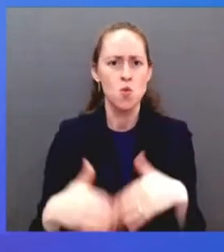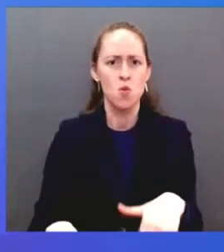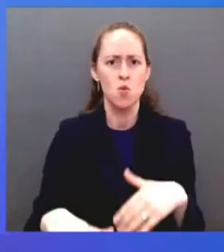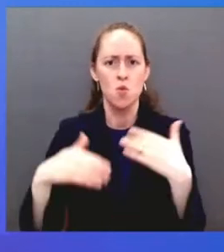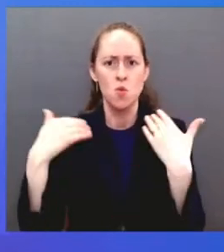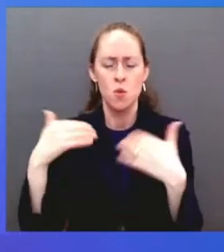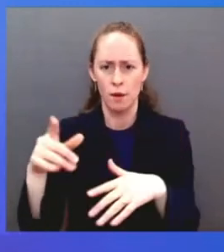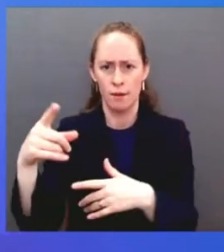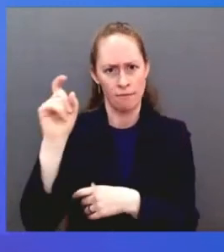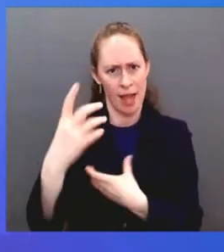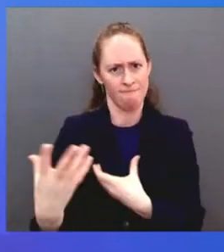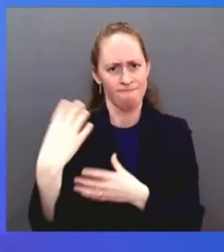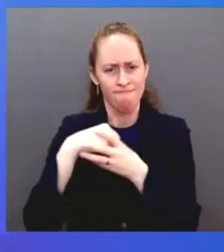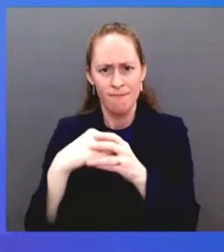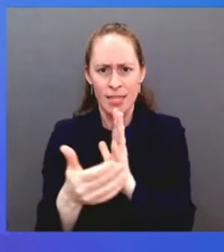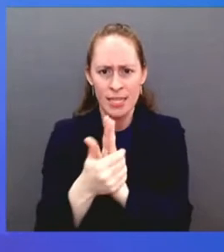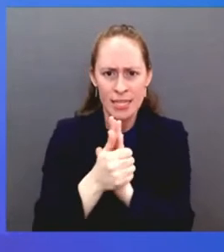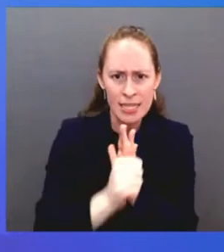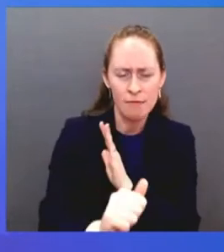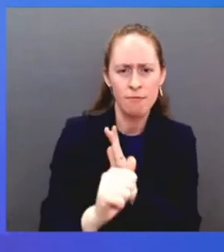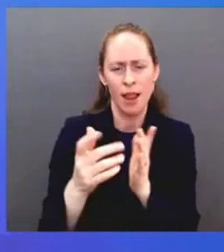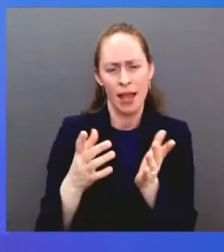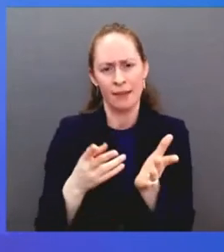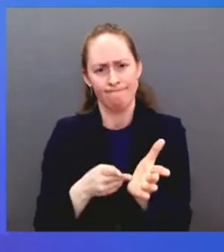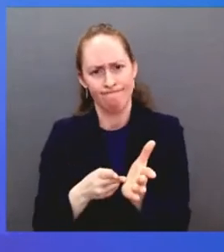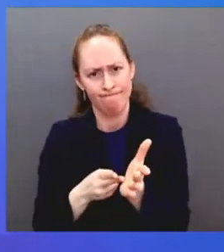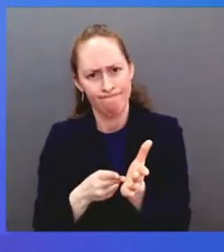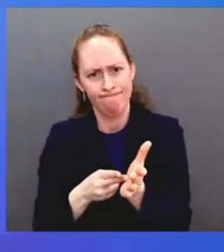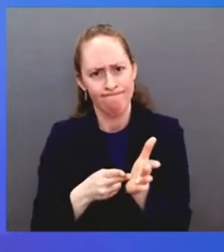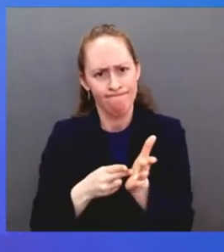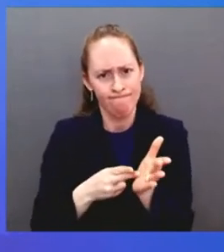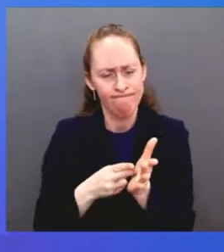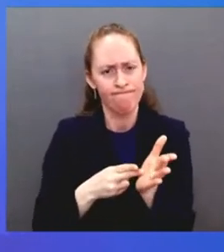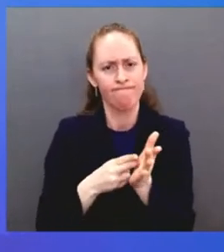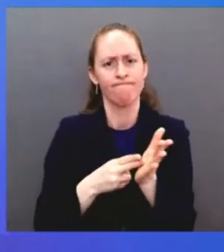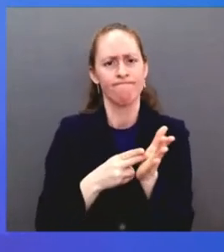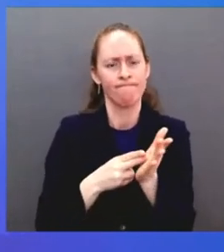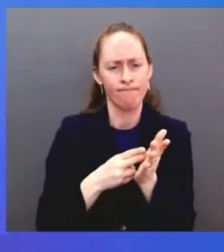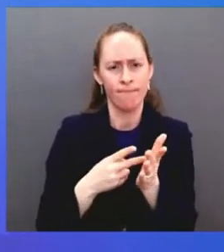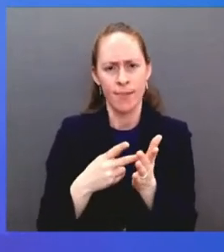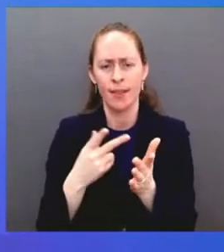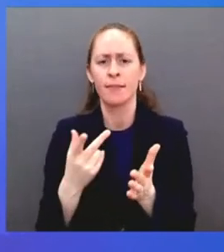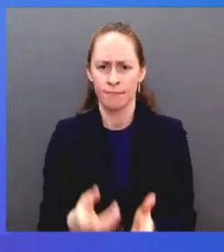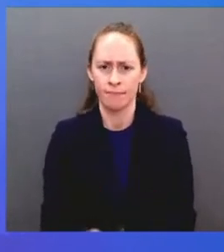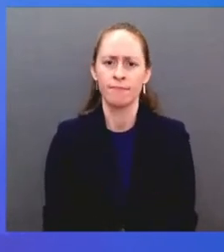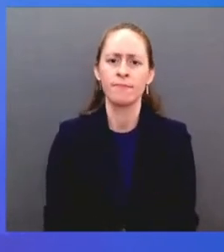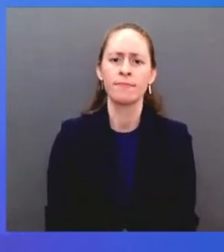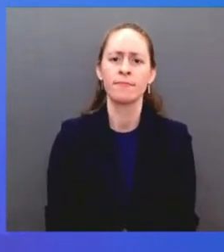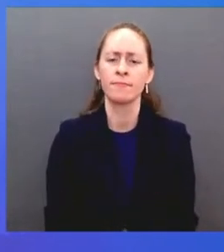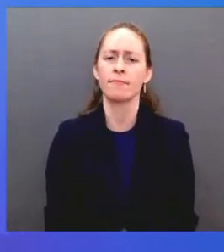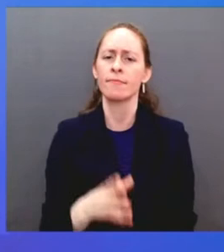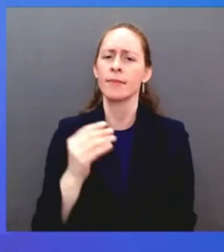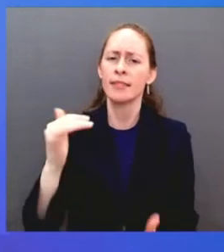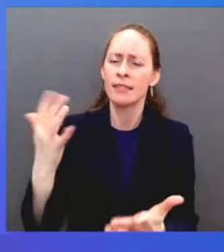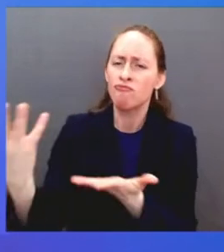guided by civility, grace, pragmatism, and generosity of spirit.